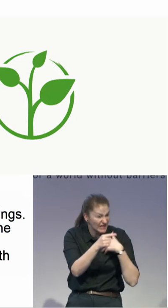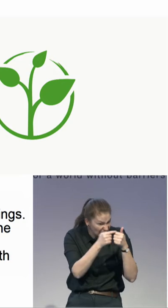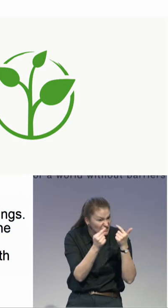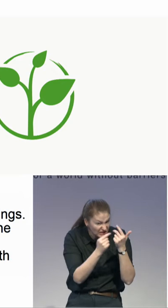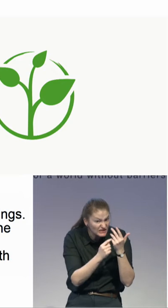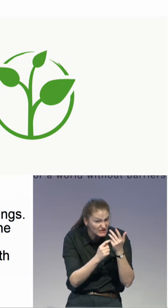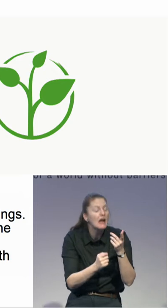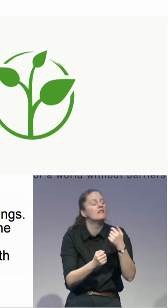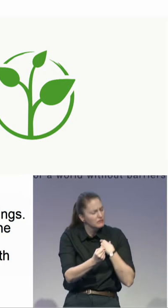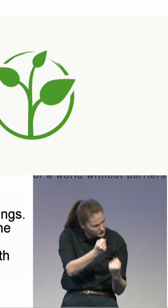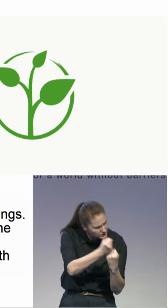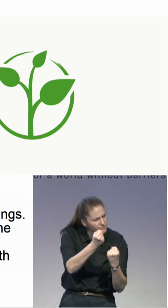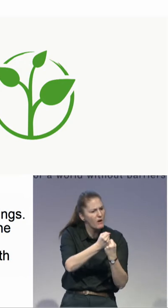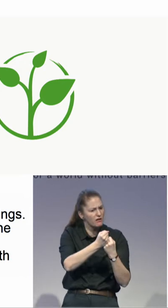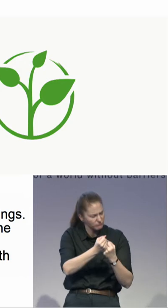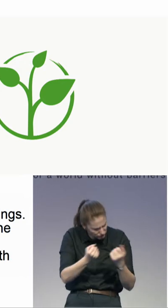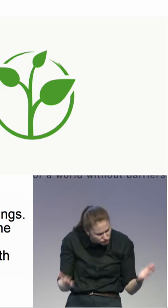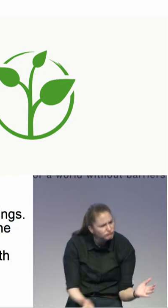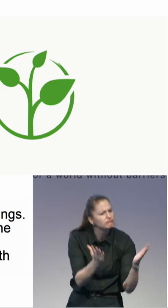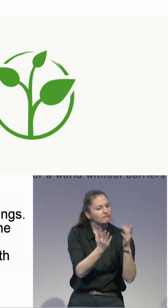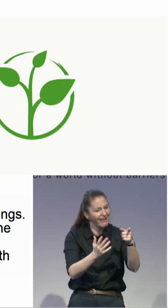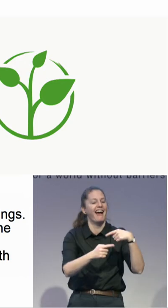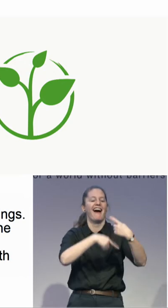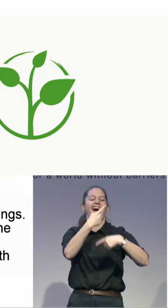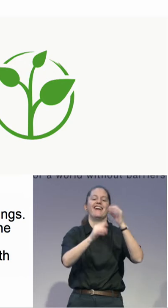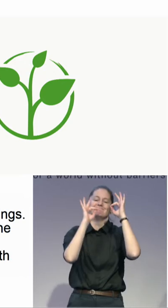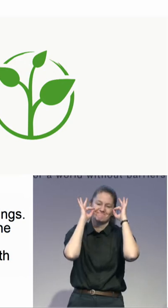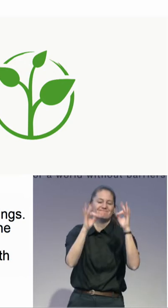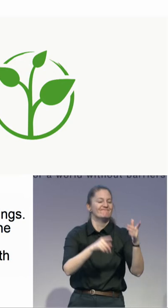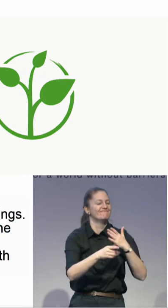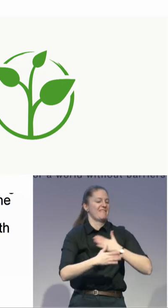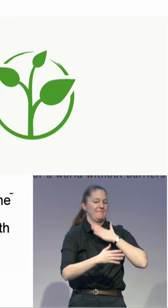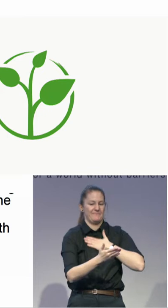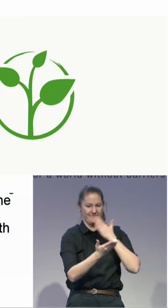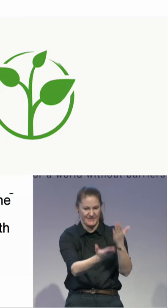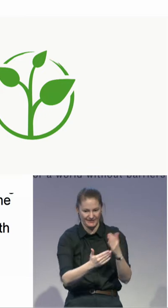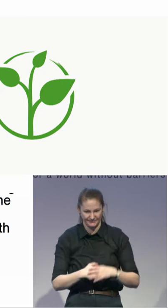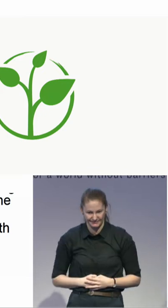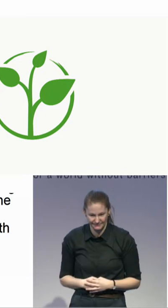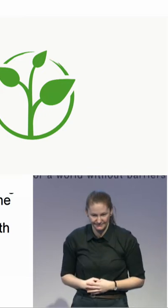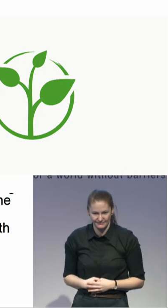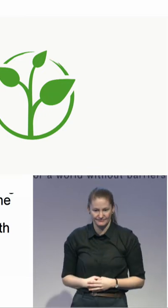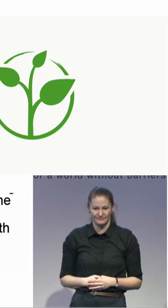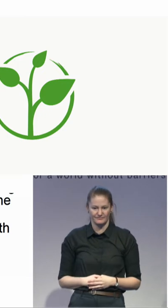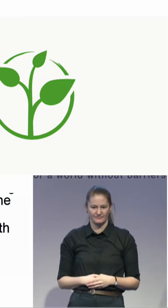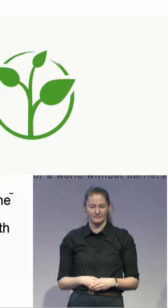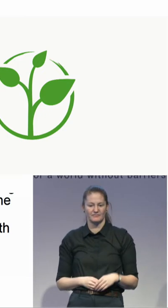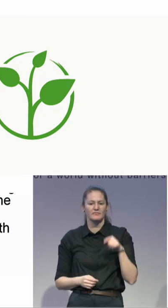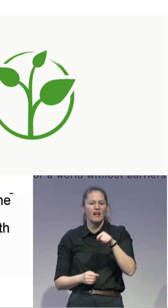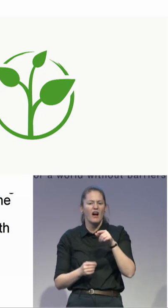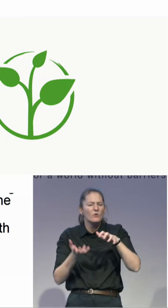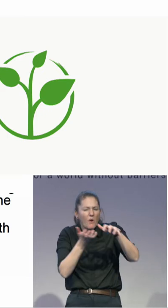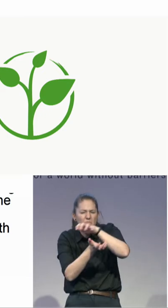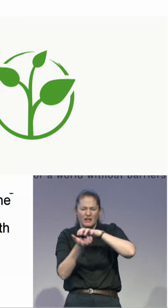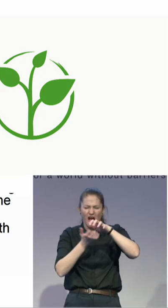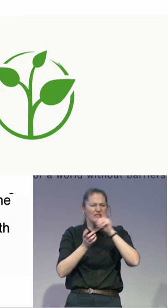You said it's not a rocket science. Everybody can do supported decision making as long as